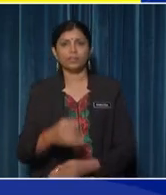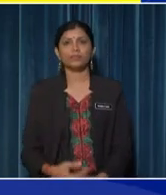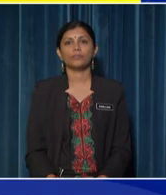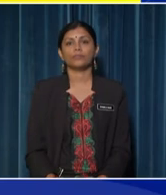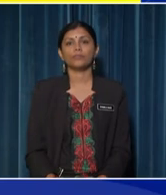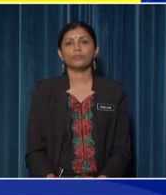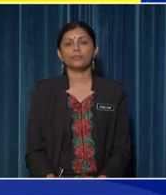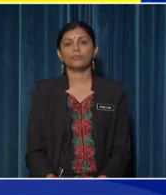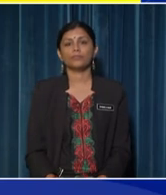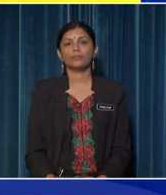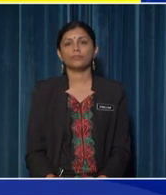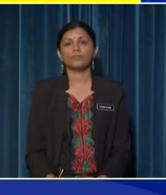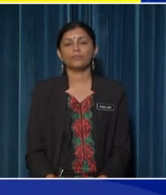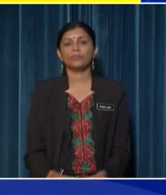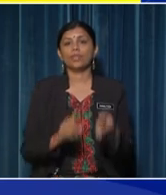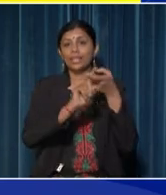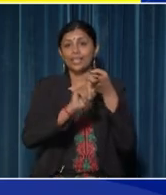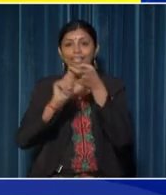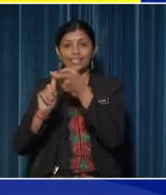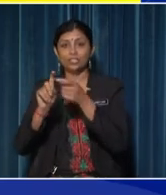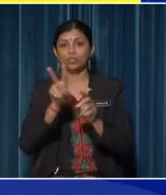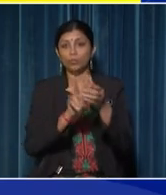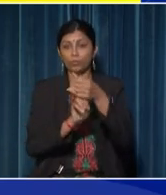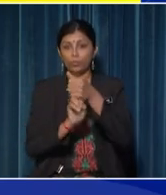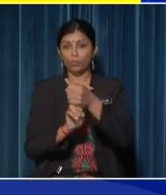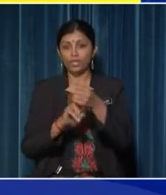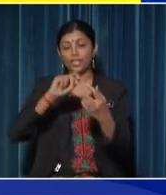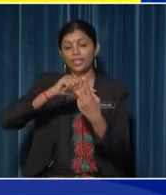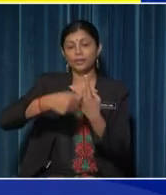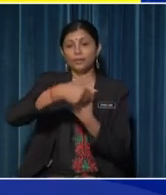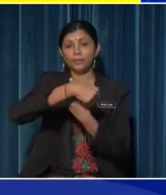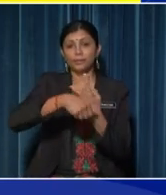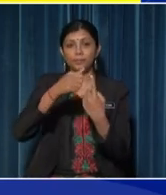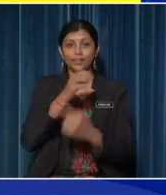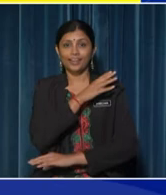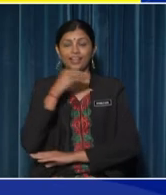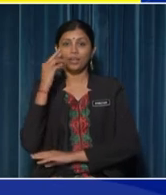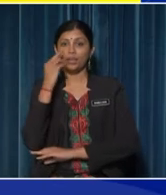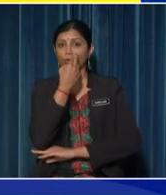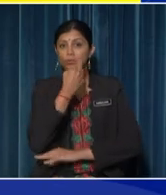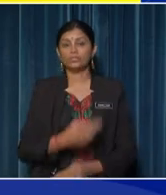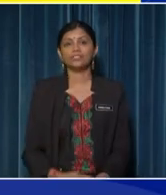This item links both the banana plant and the rose plant